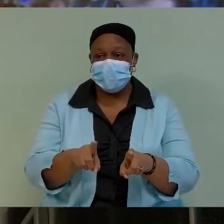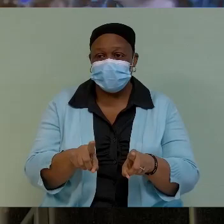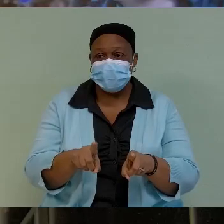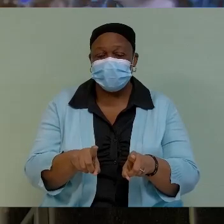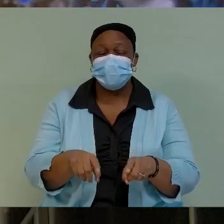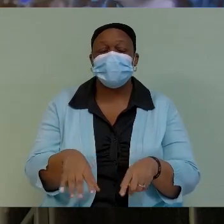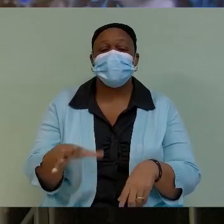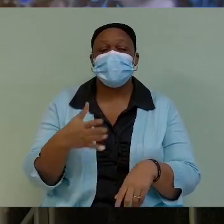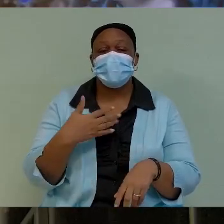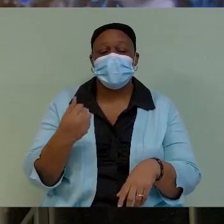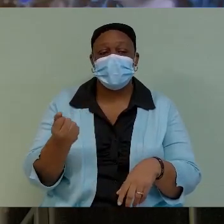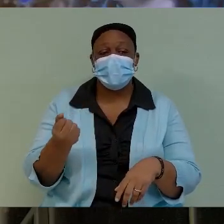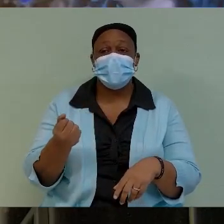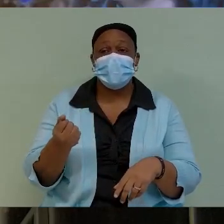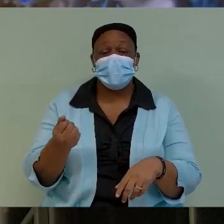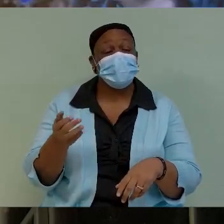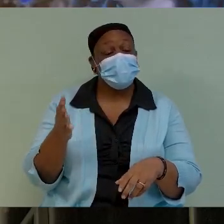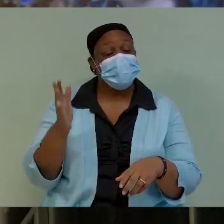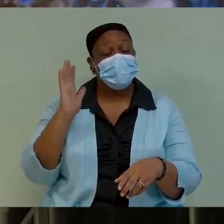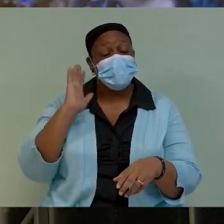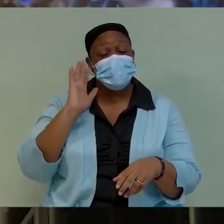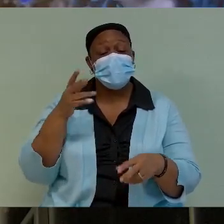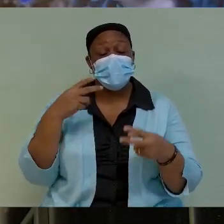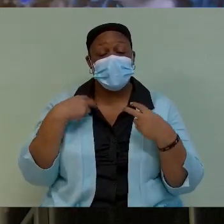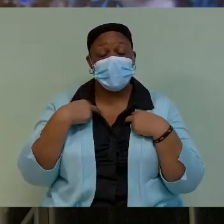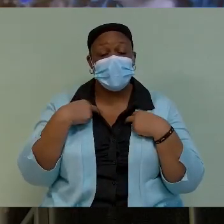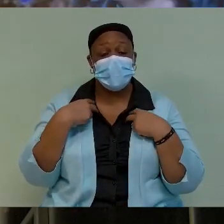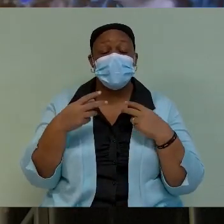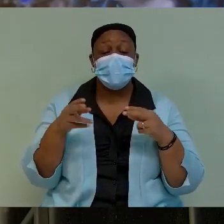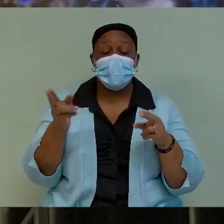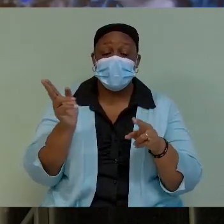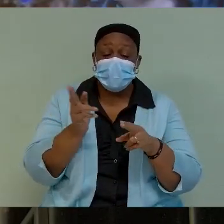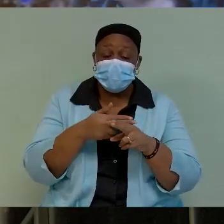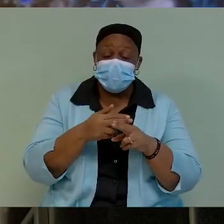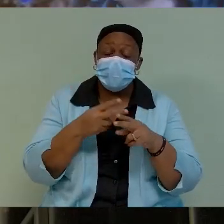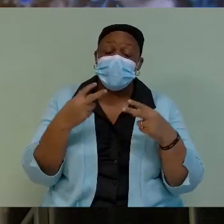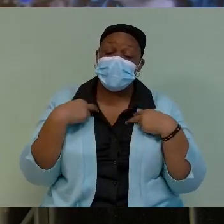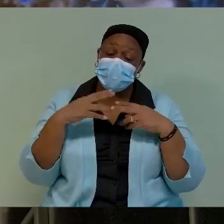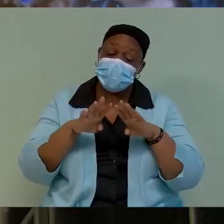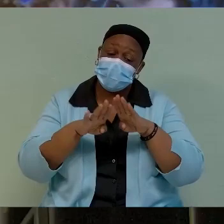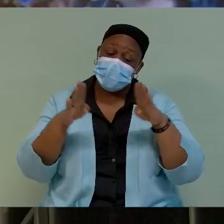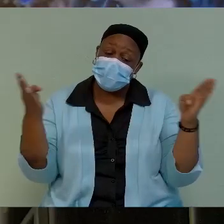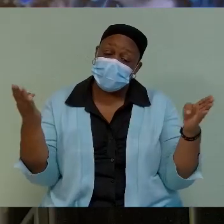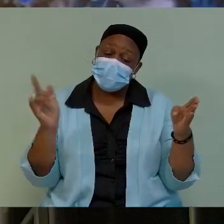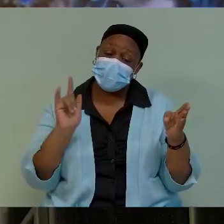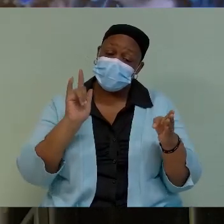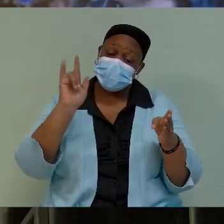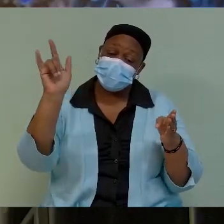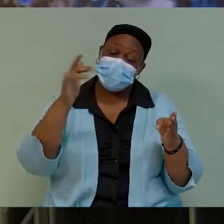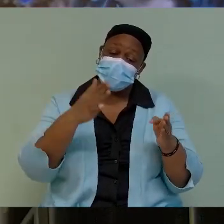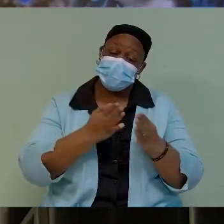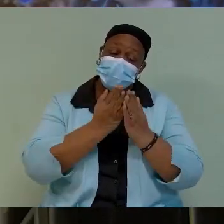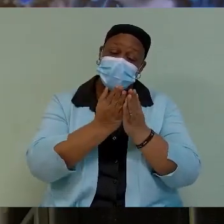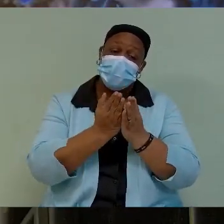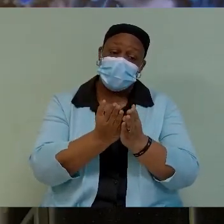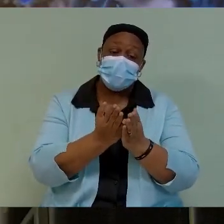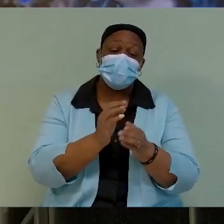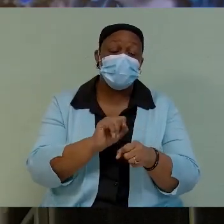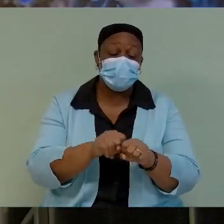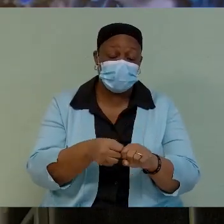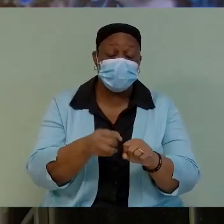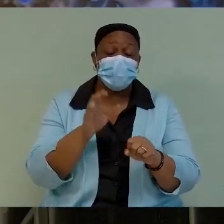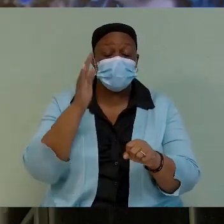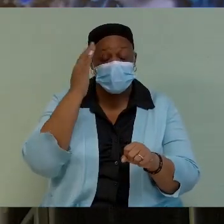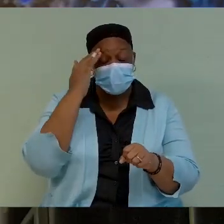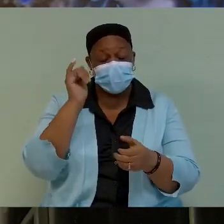do have to, because it's inevitable, we will have to reopen our borders at some point, and the expectation is that we would expect a second wave at